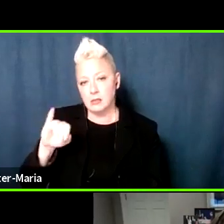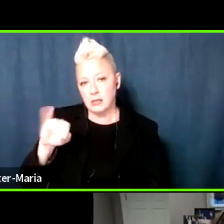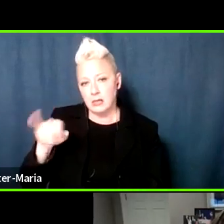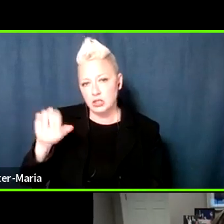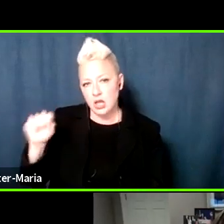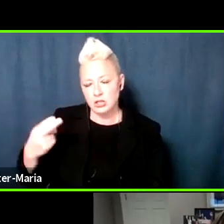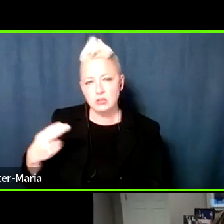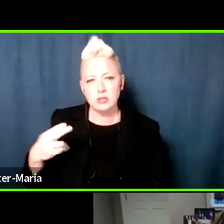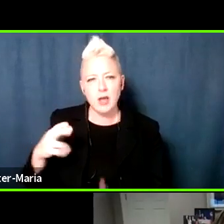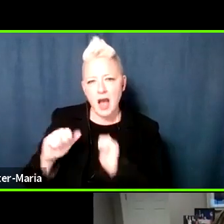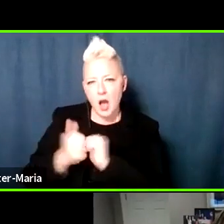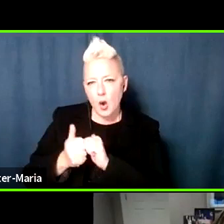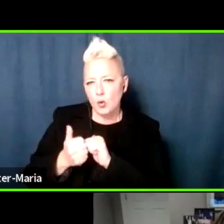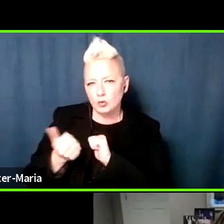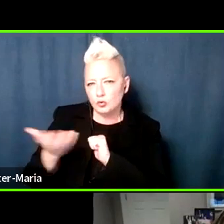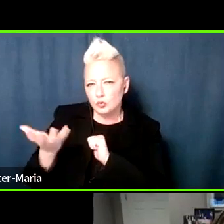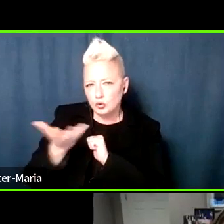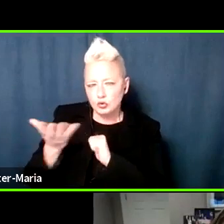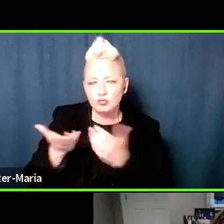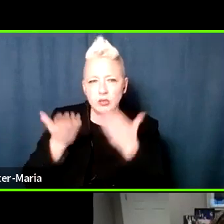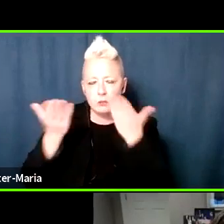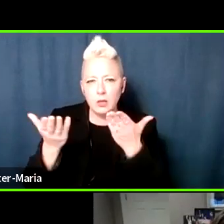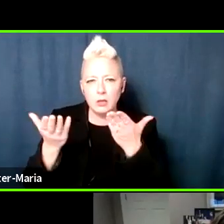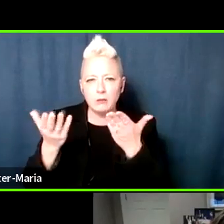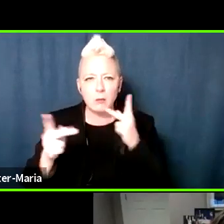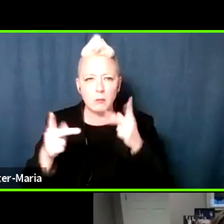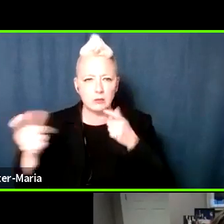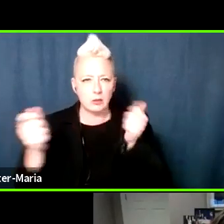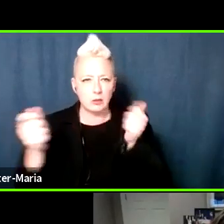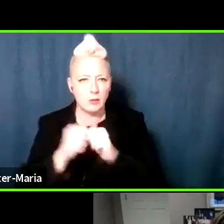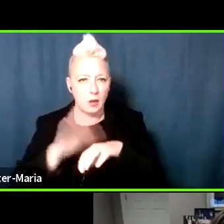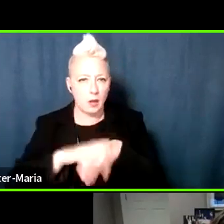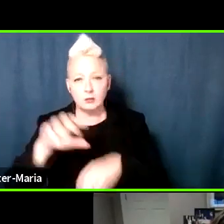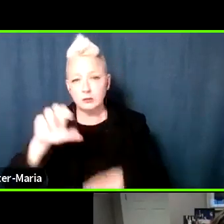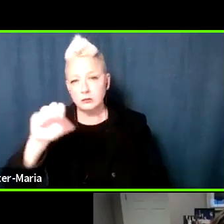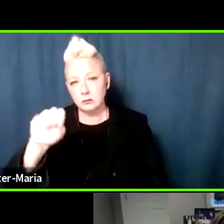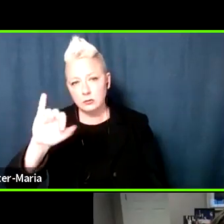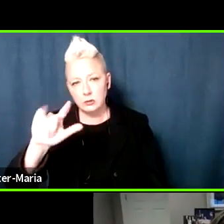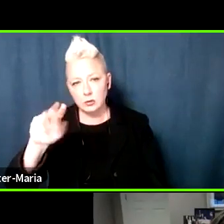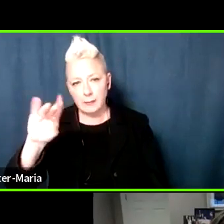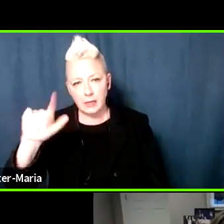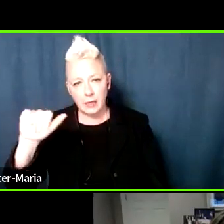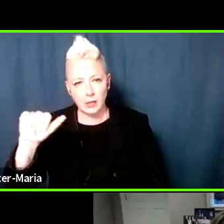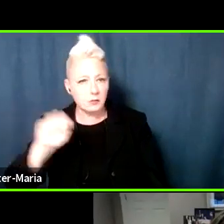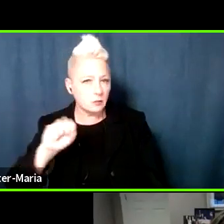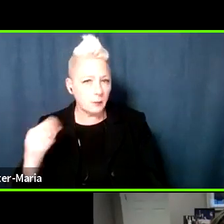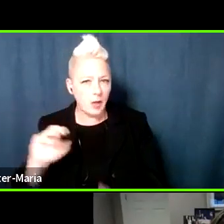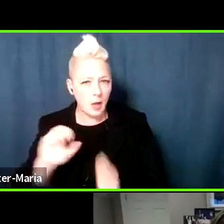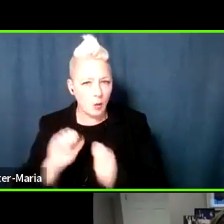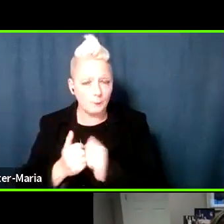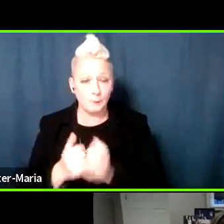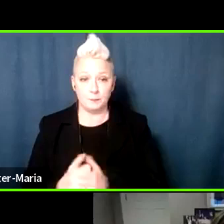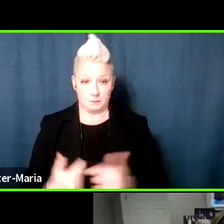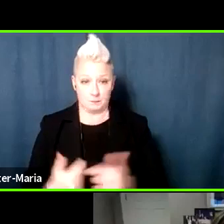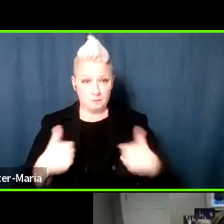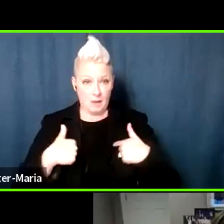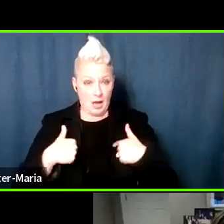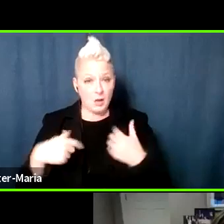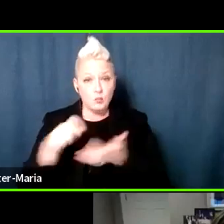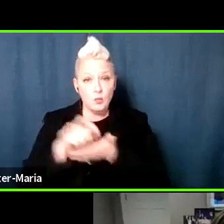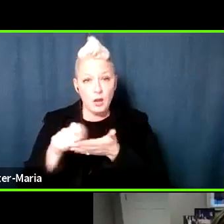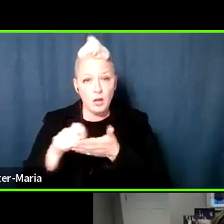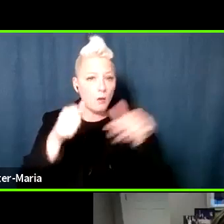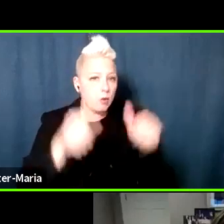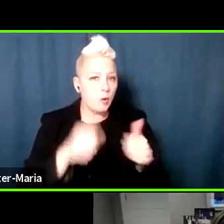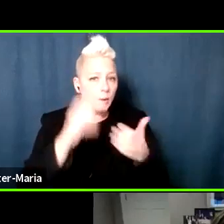do you recommend that people deal with things on social media? For example, just very practically, you know, I write, I post a picture, I went